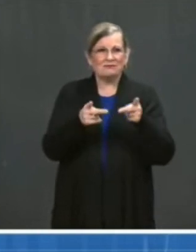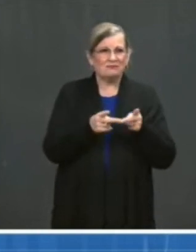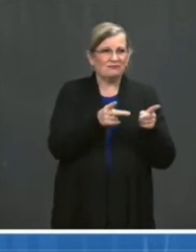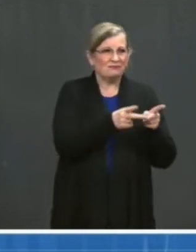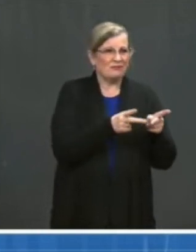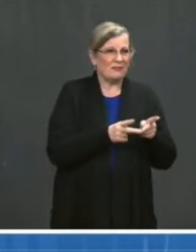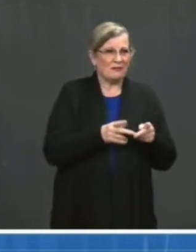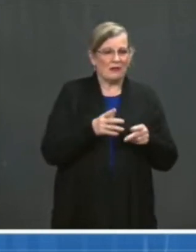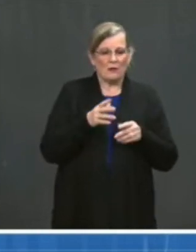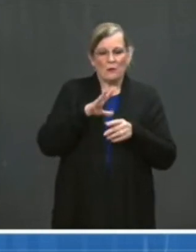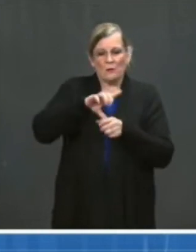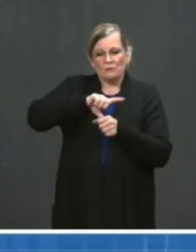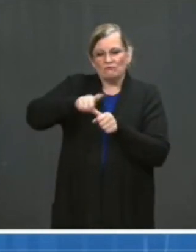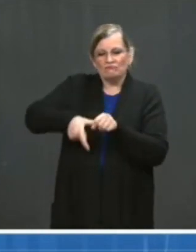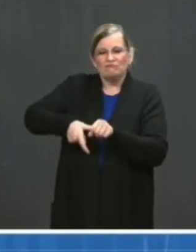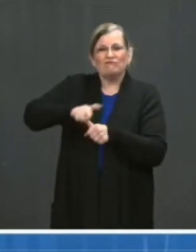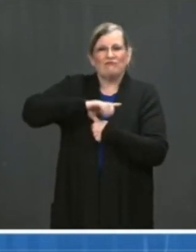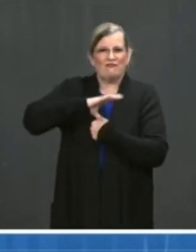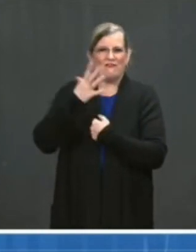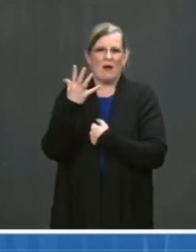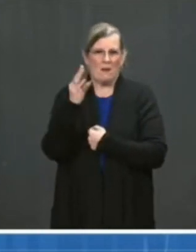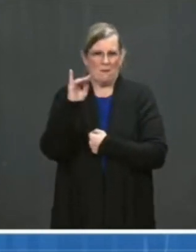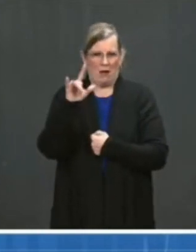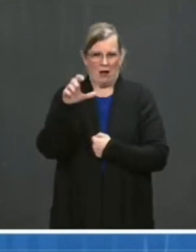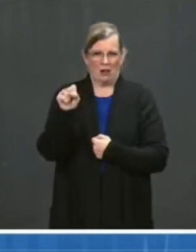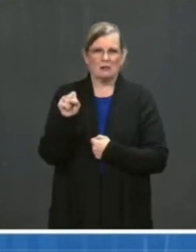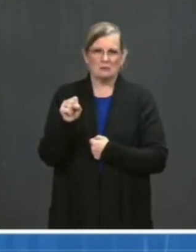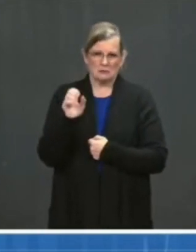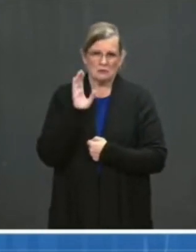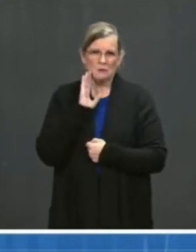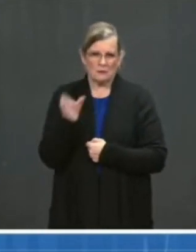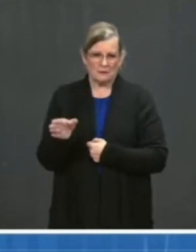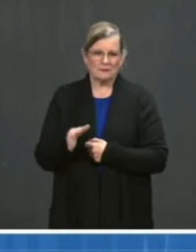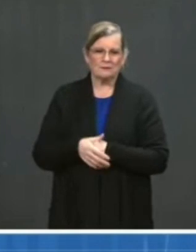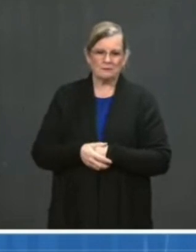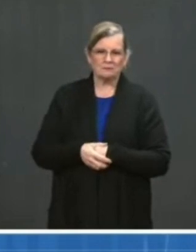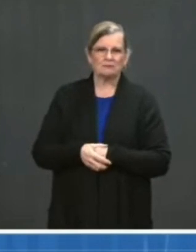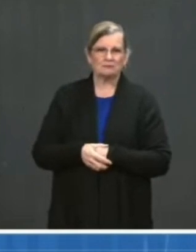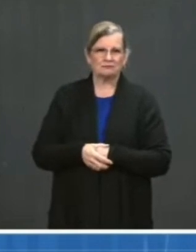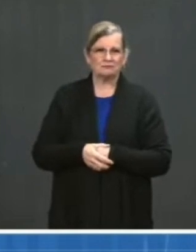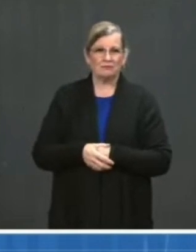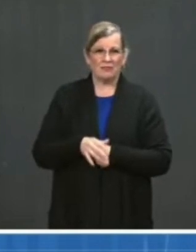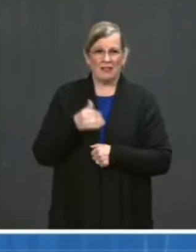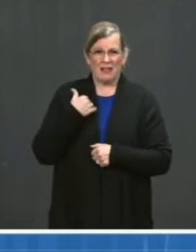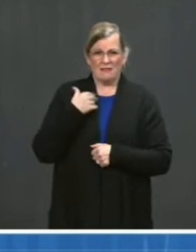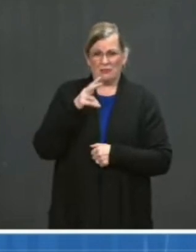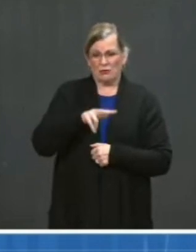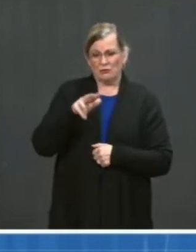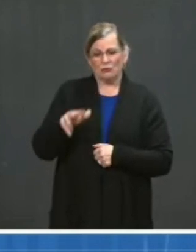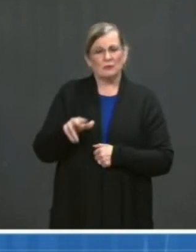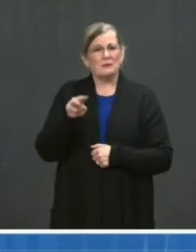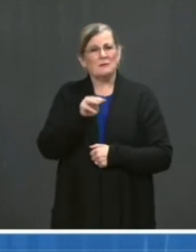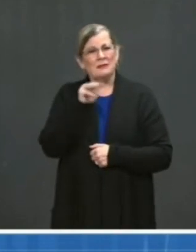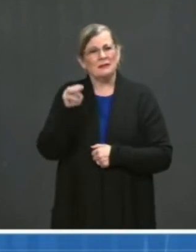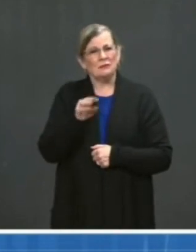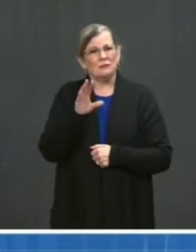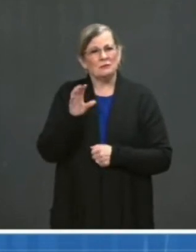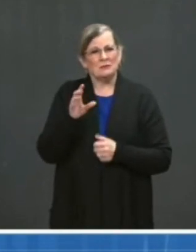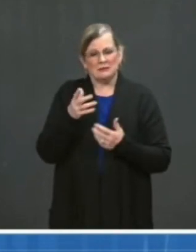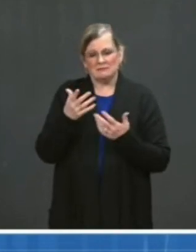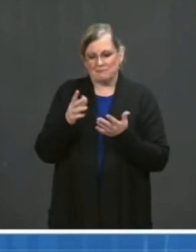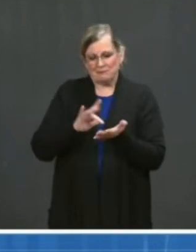And vaccine supply, this week a total of more than 33 million doses went out to states, tribes, and territories,